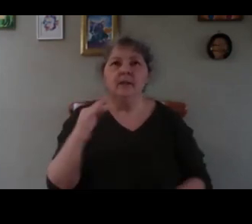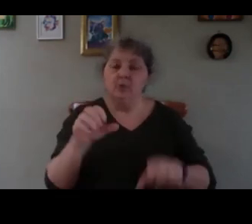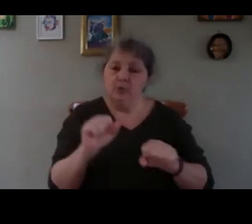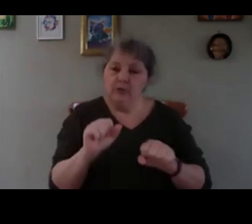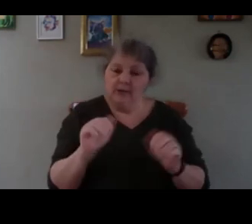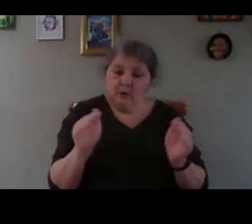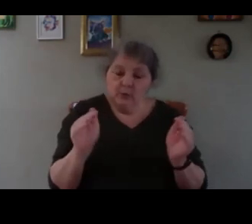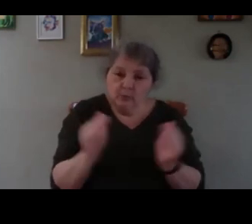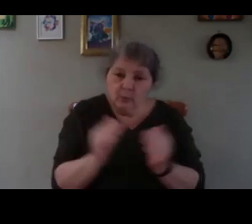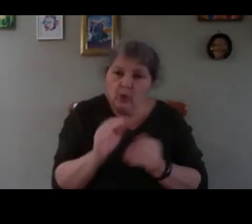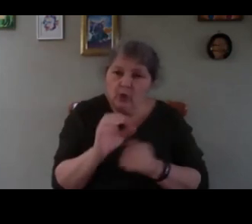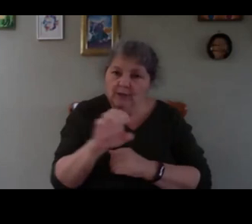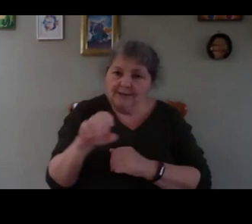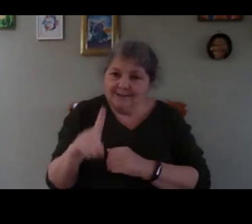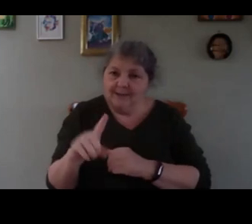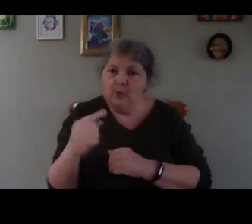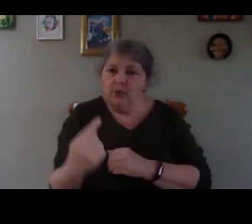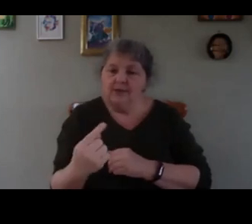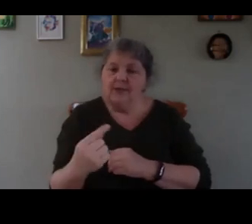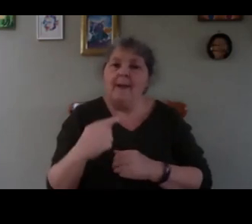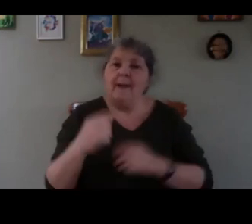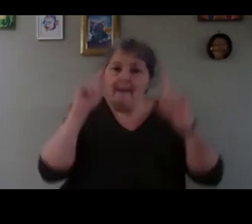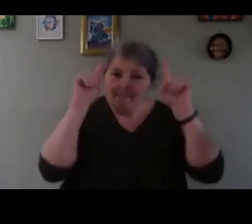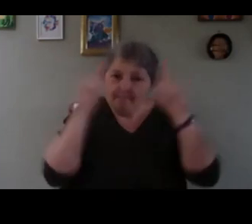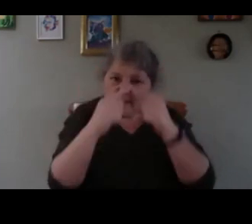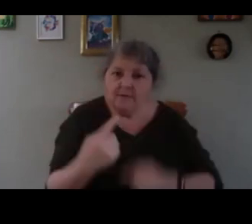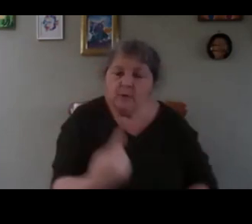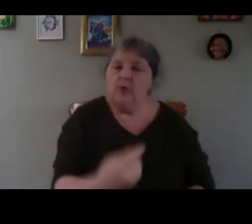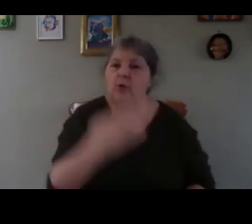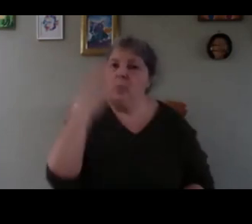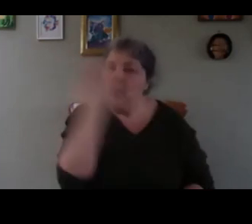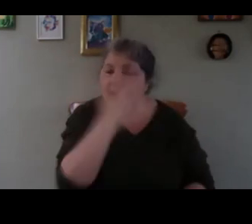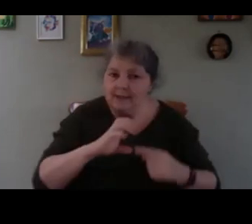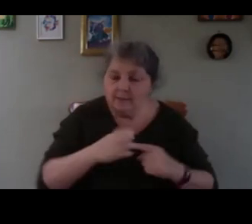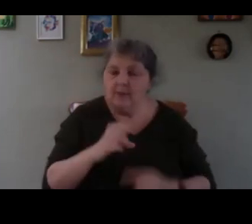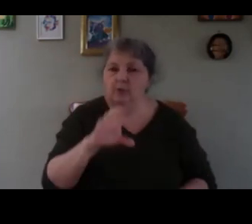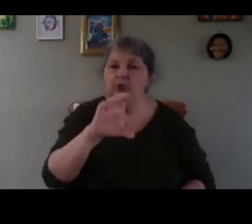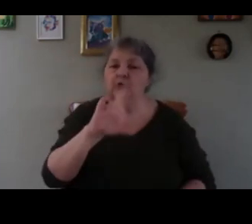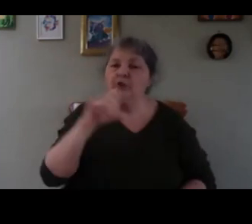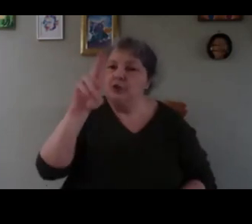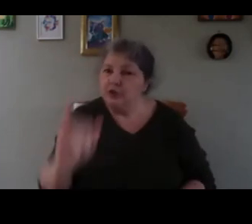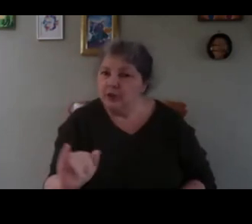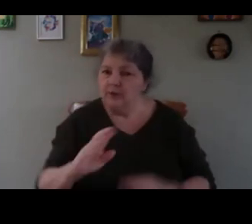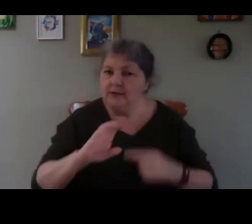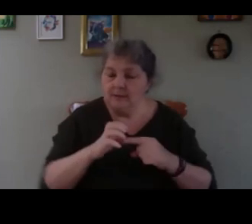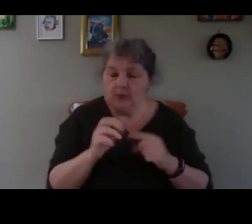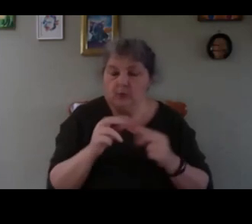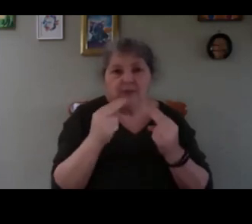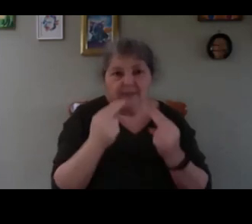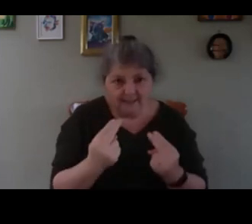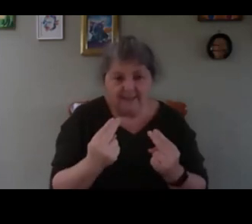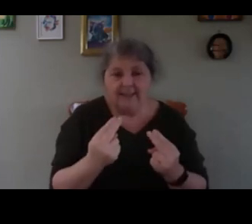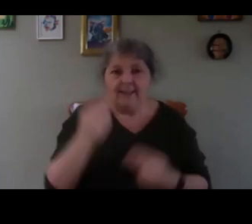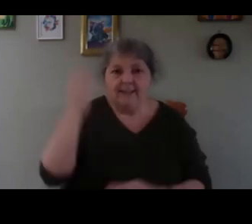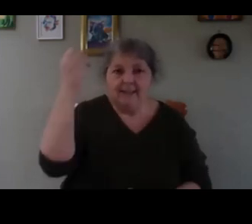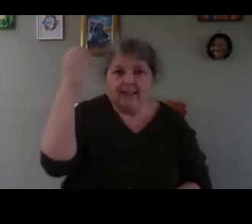seeded one like the Mexican one the wild tomatoes cherry tomatoes they do need some type of light